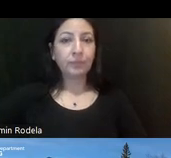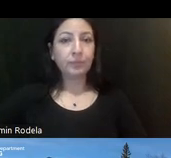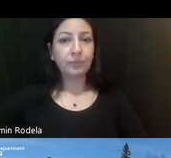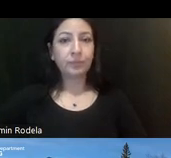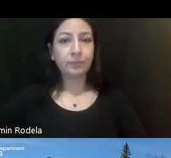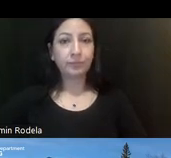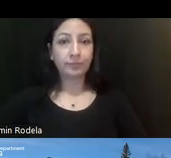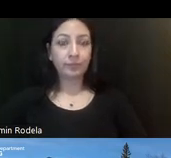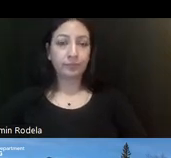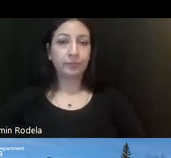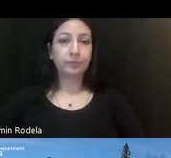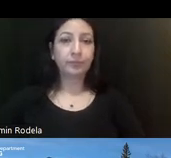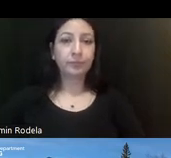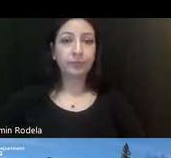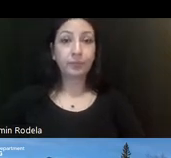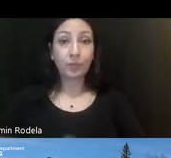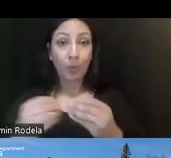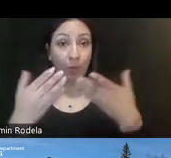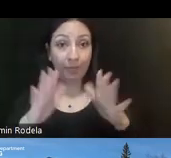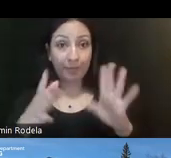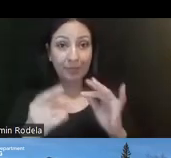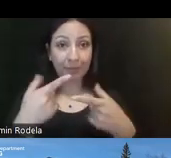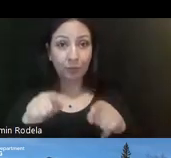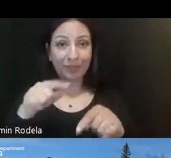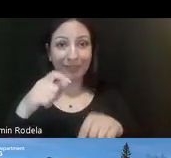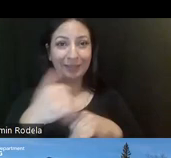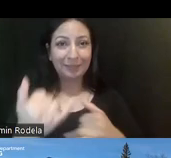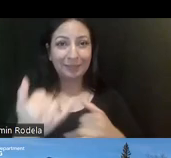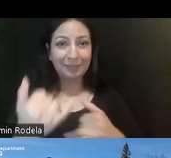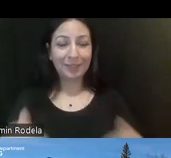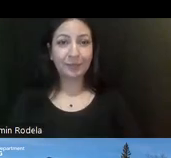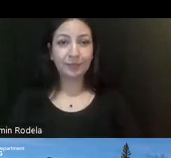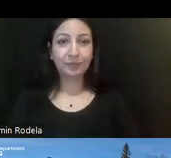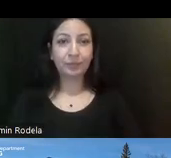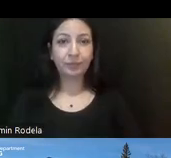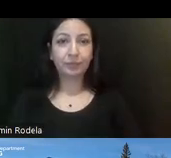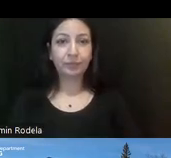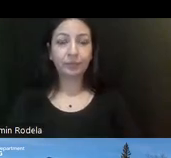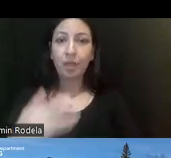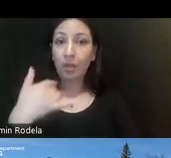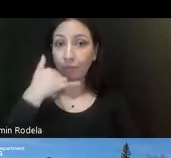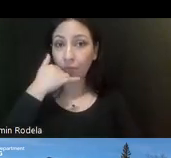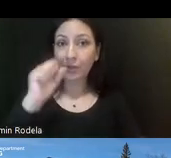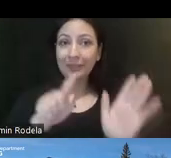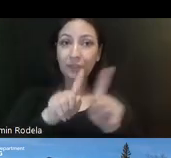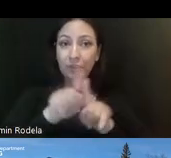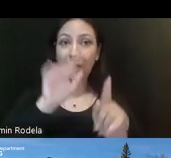Any other public comments during this period? Attendees by phone can press star nine.